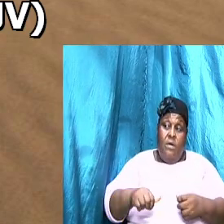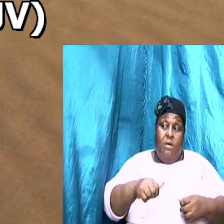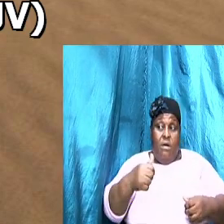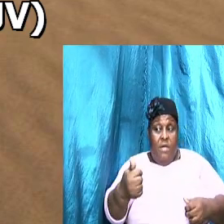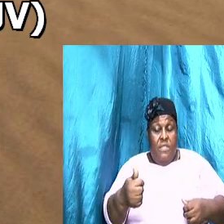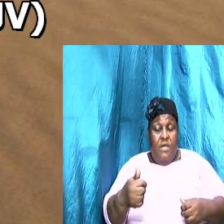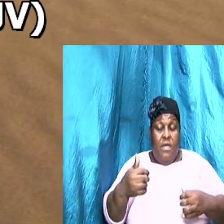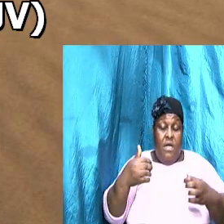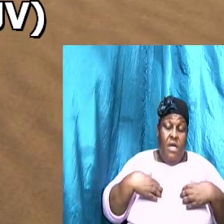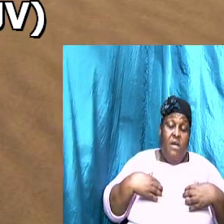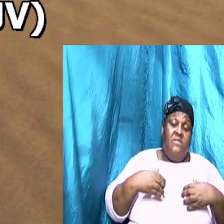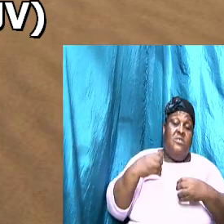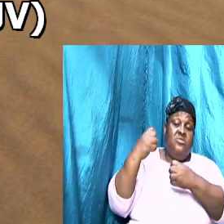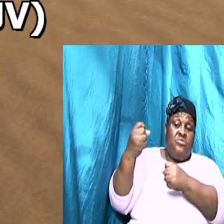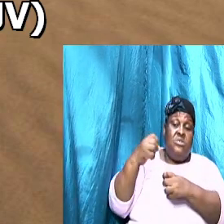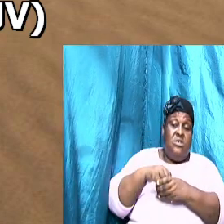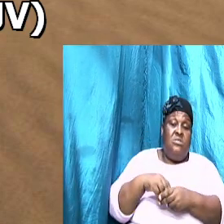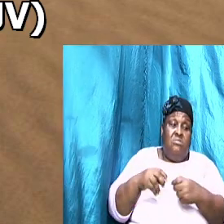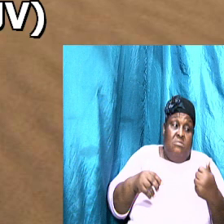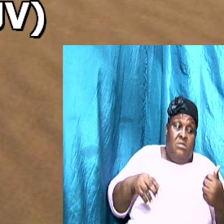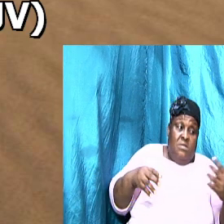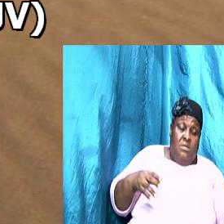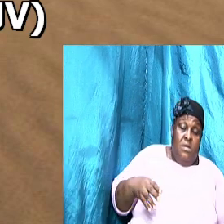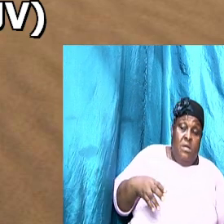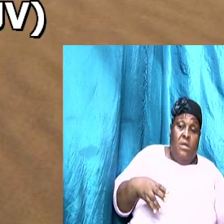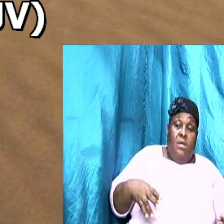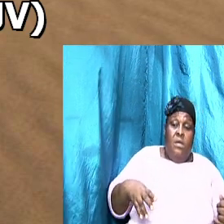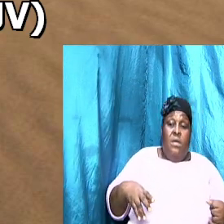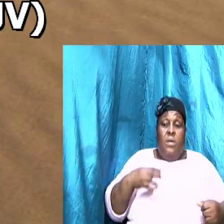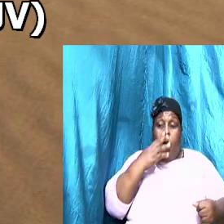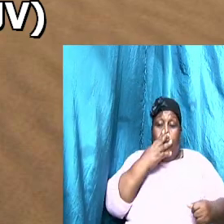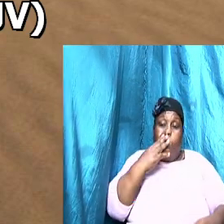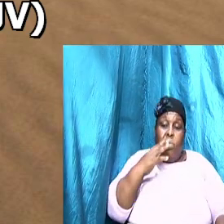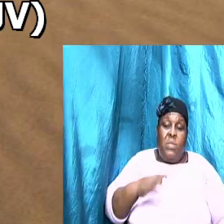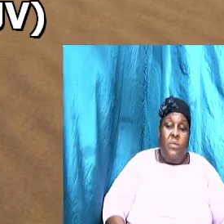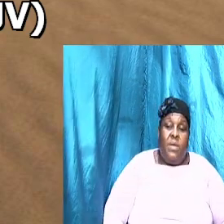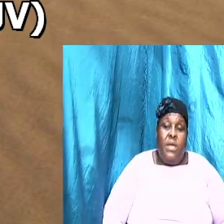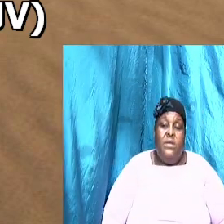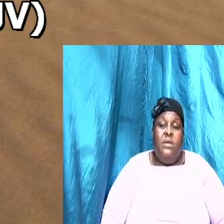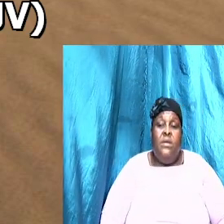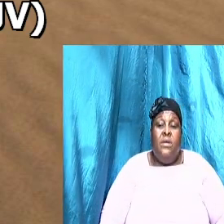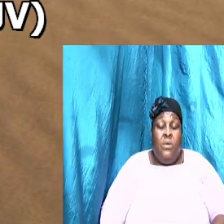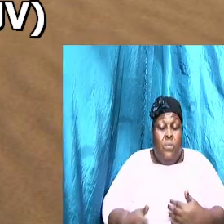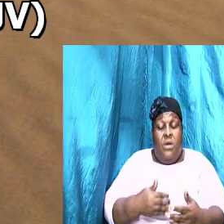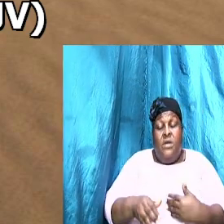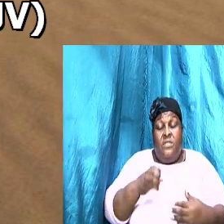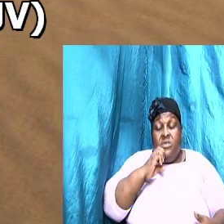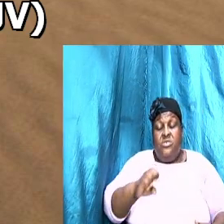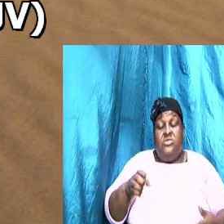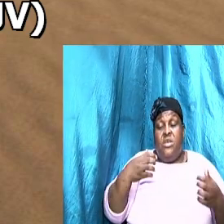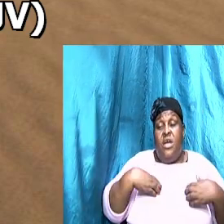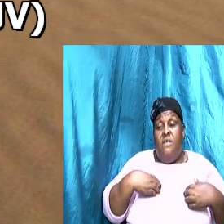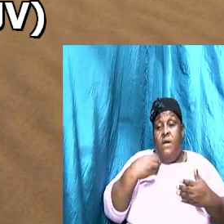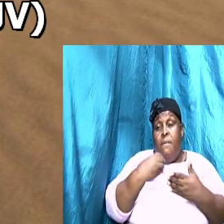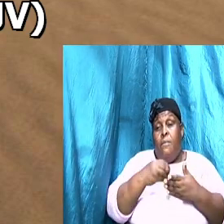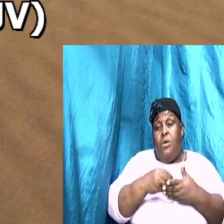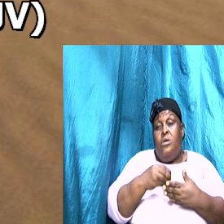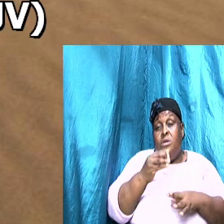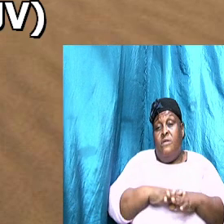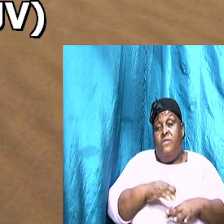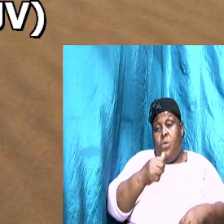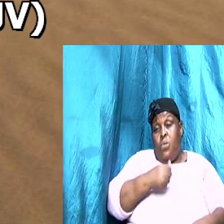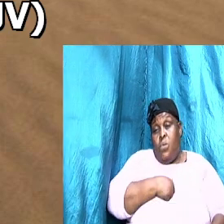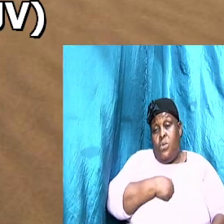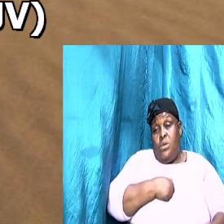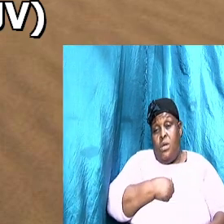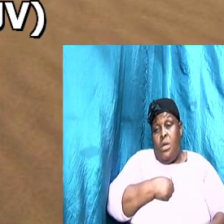and they complement and build each other so whether she had the money of her own or she got the